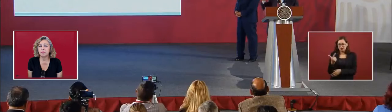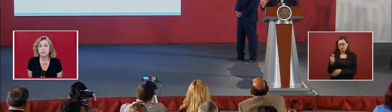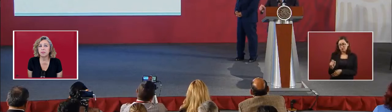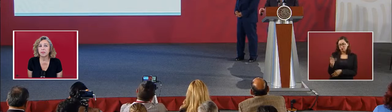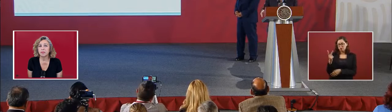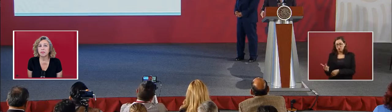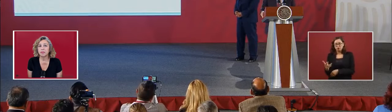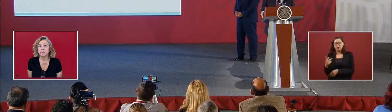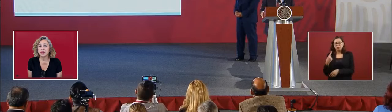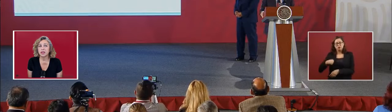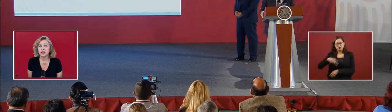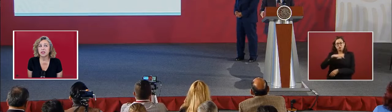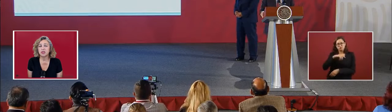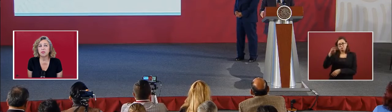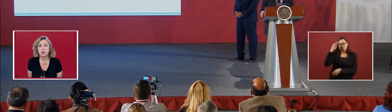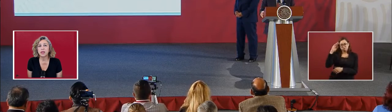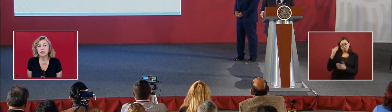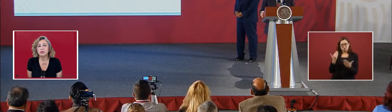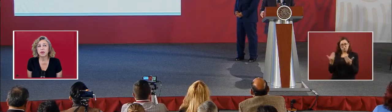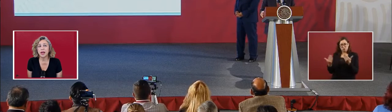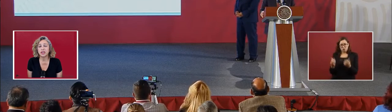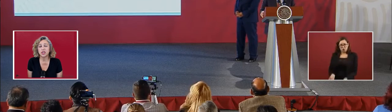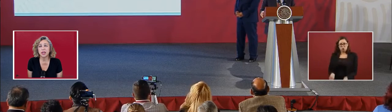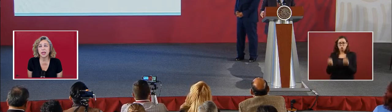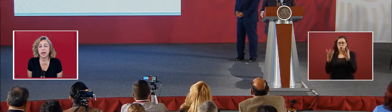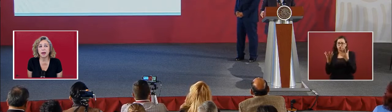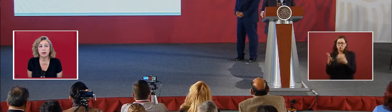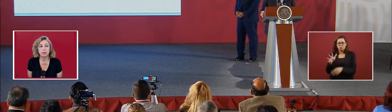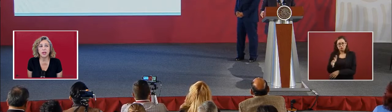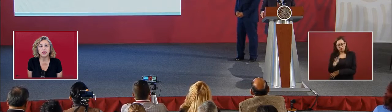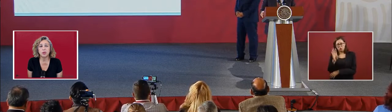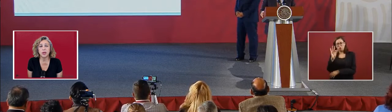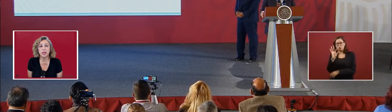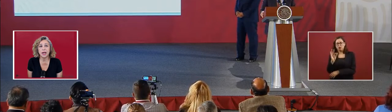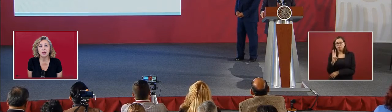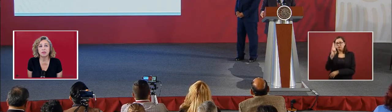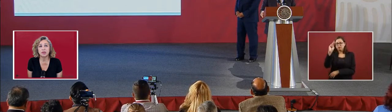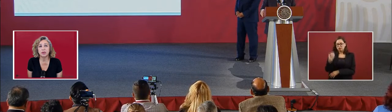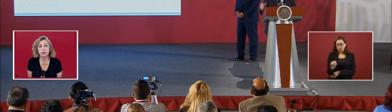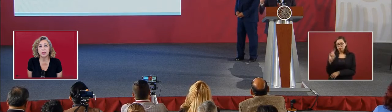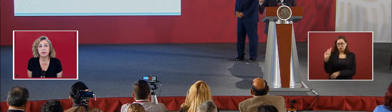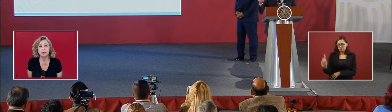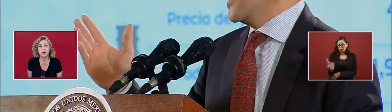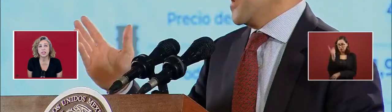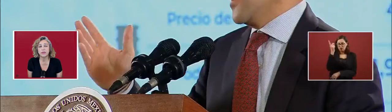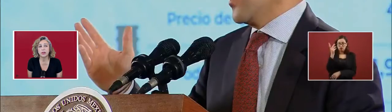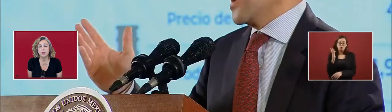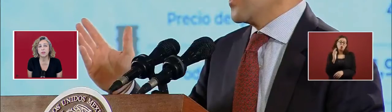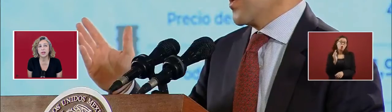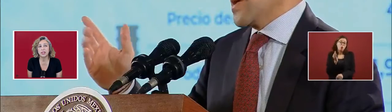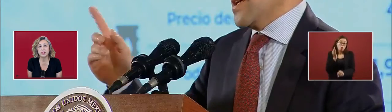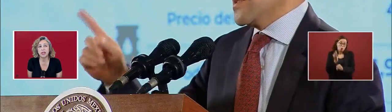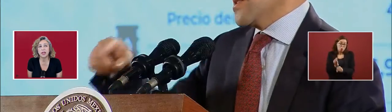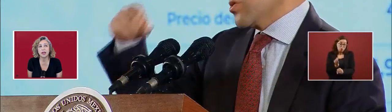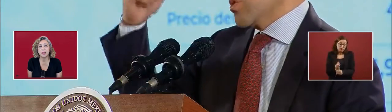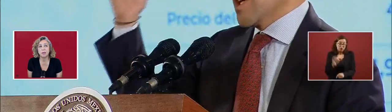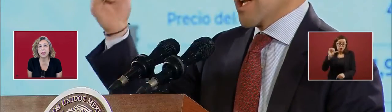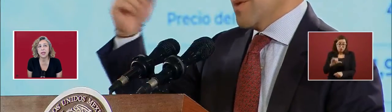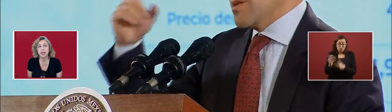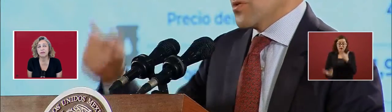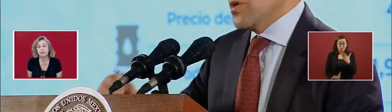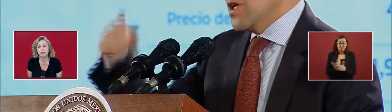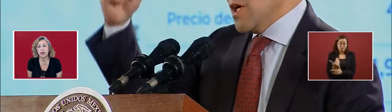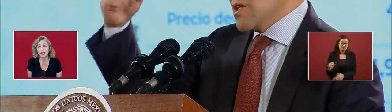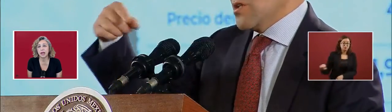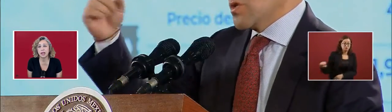So the price of... Actually... Petro went down to... At 47 at one point. So they did it in a